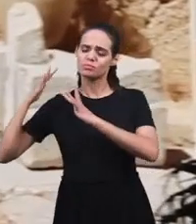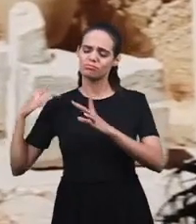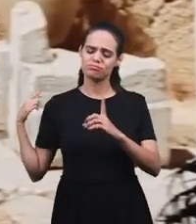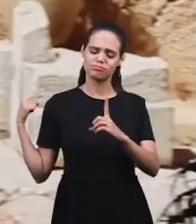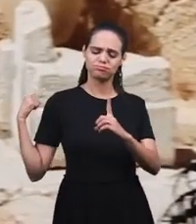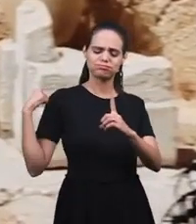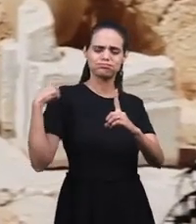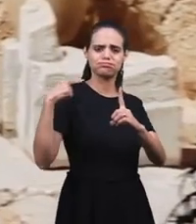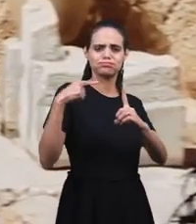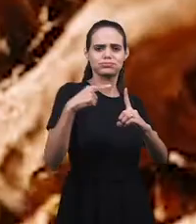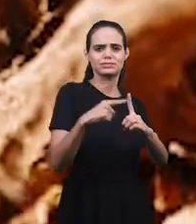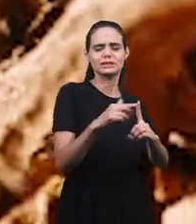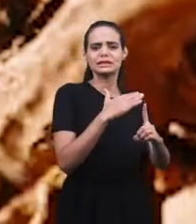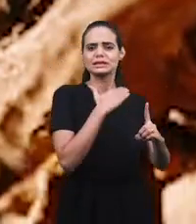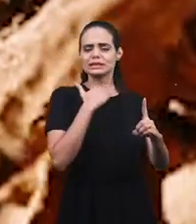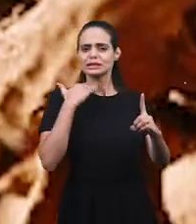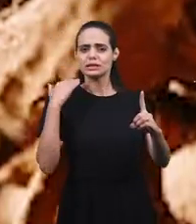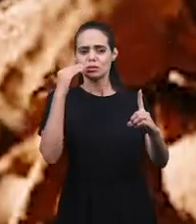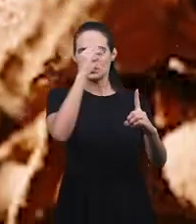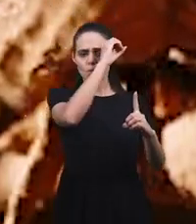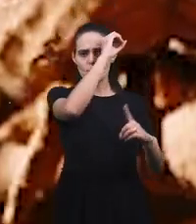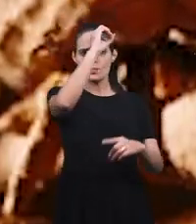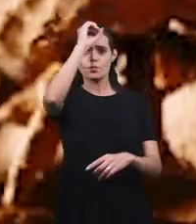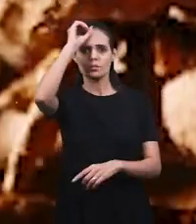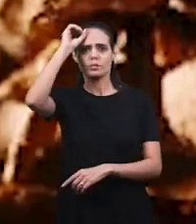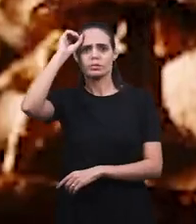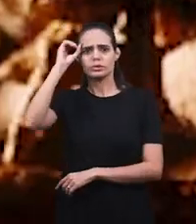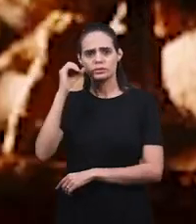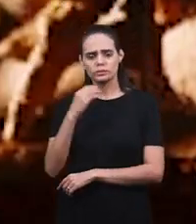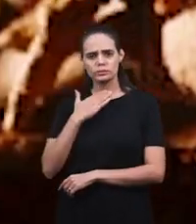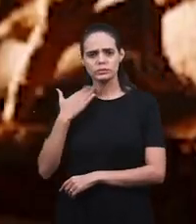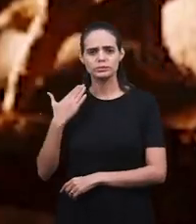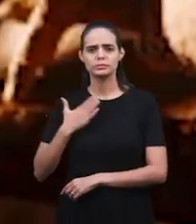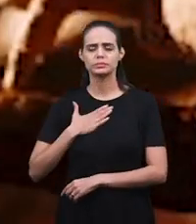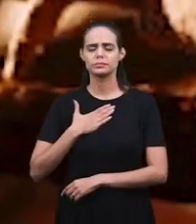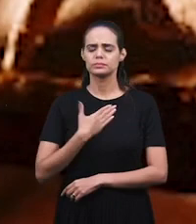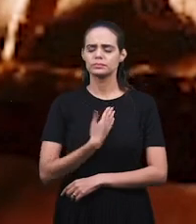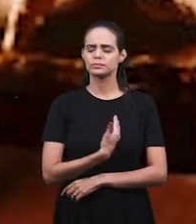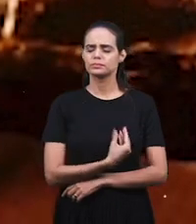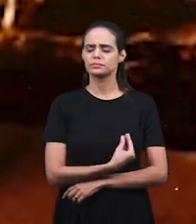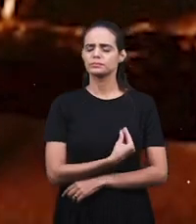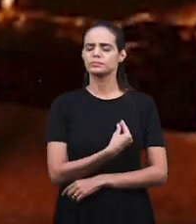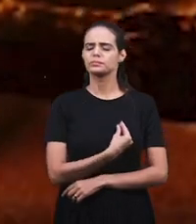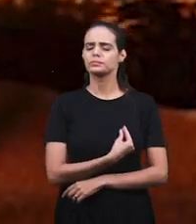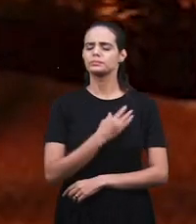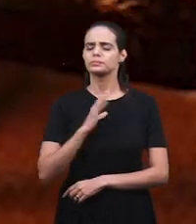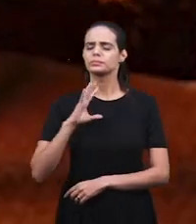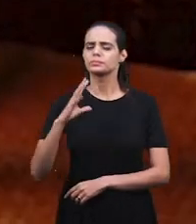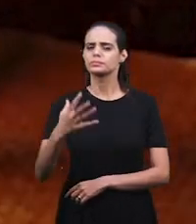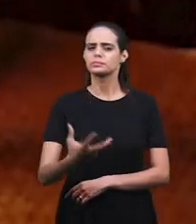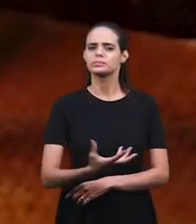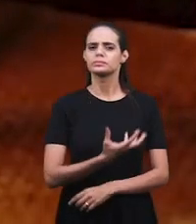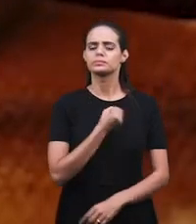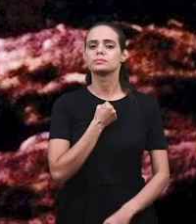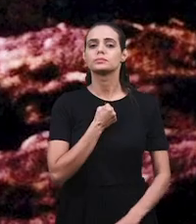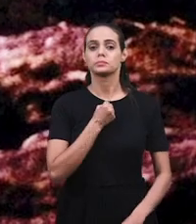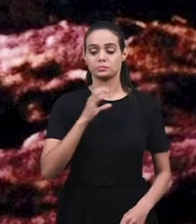rei inocente daquela cruz